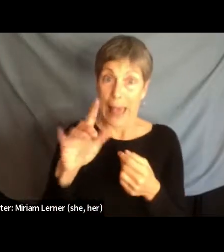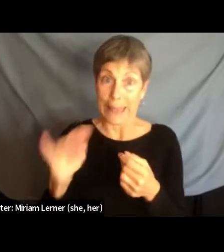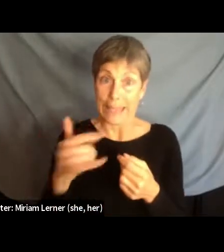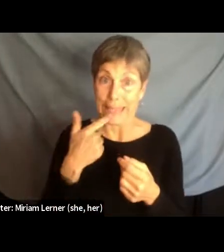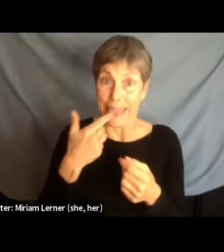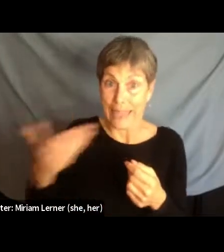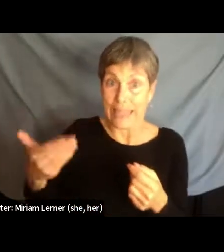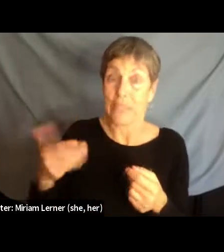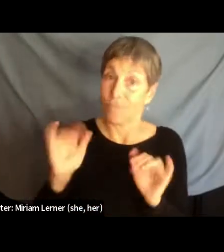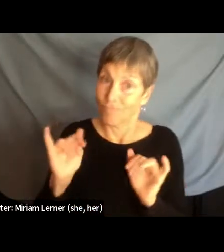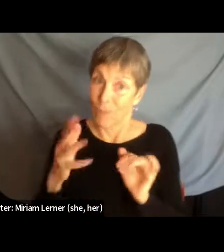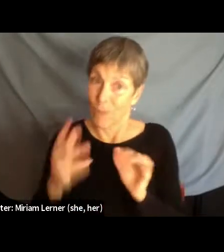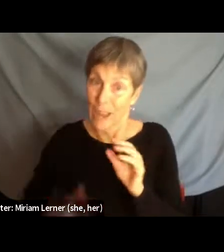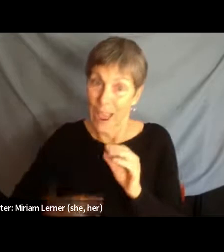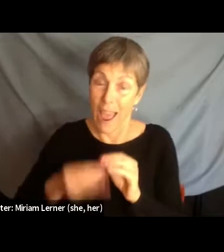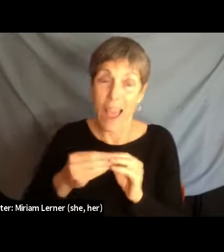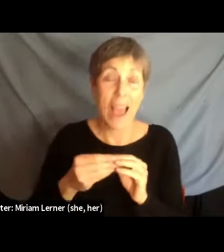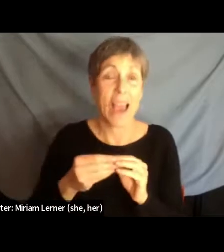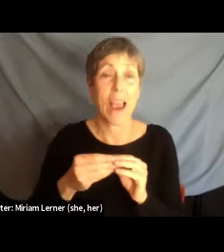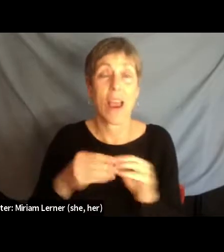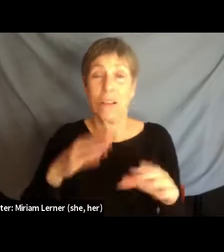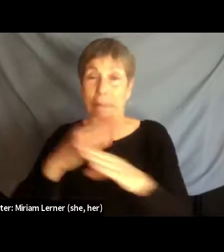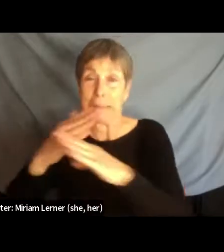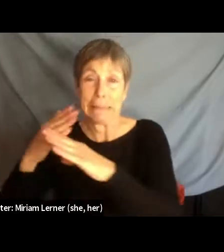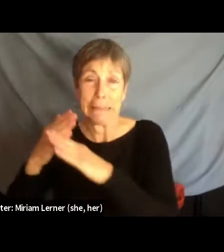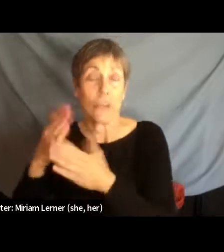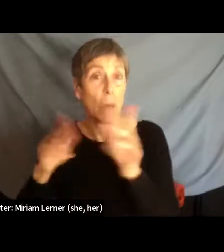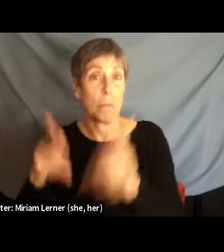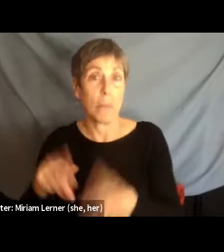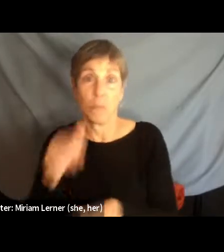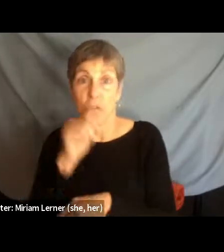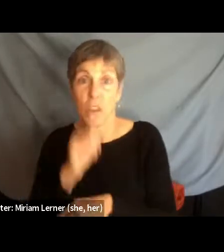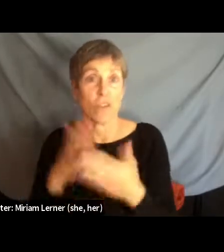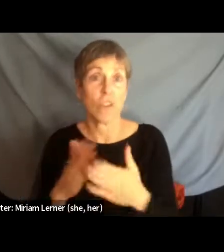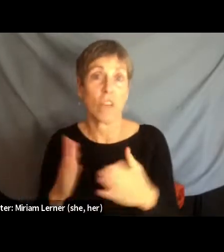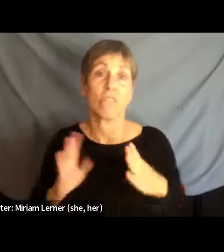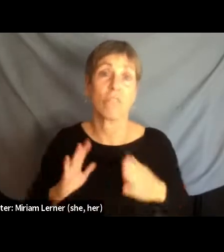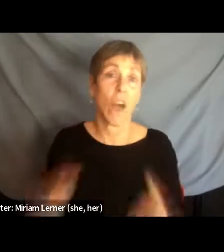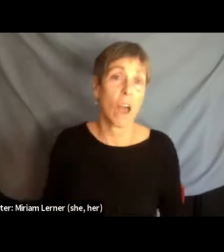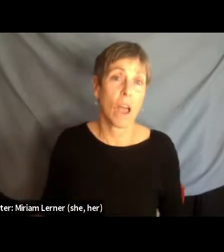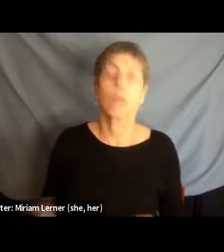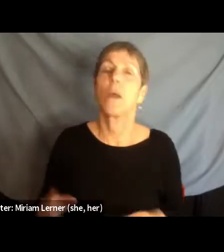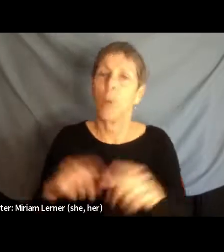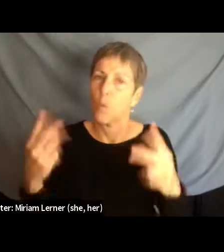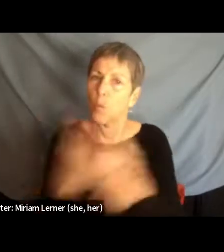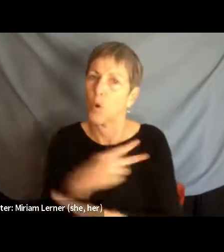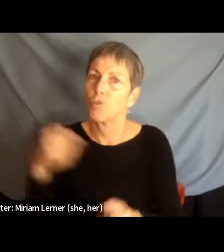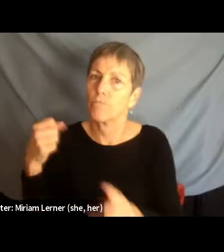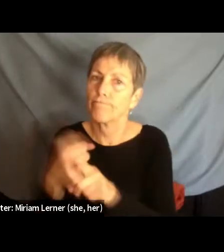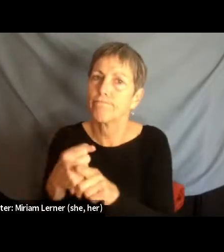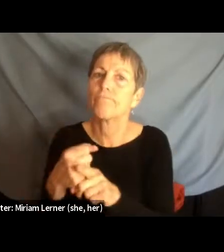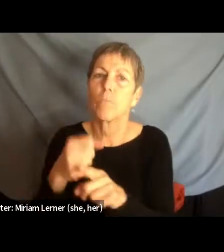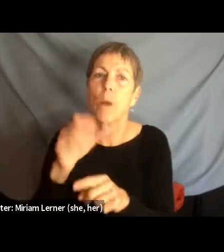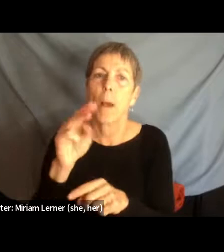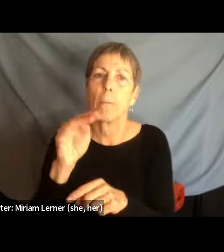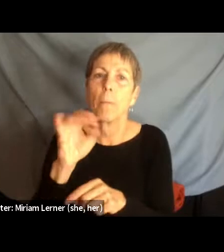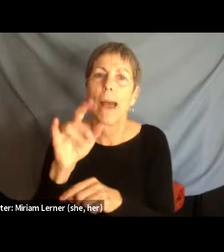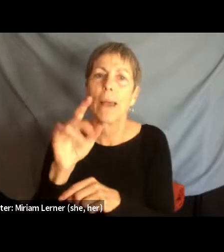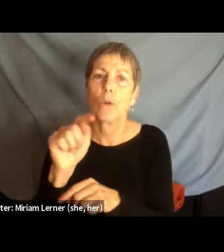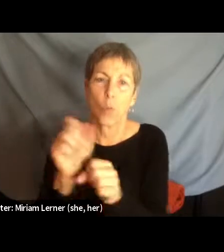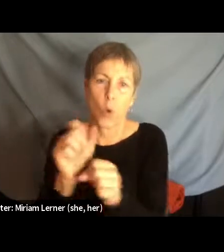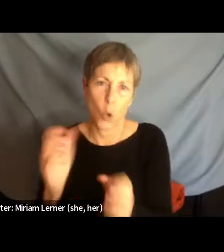disproportionately impact some over others, like the migrant workers in this example. And